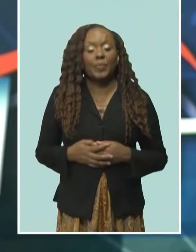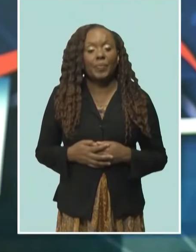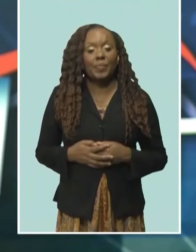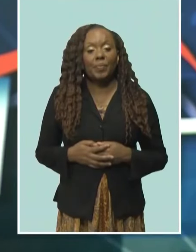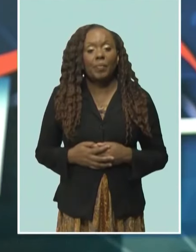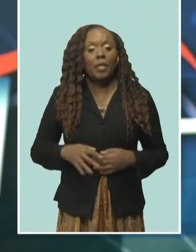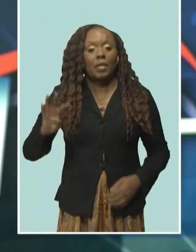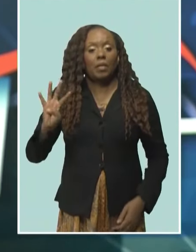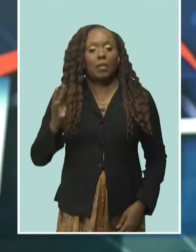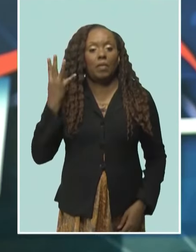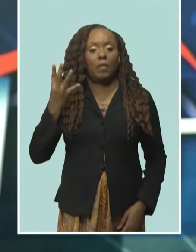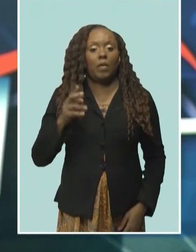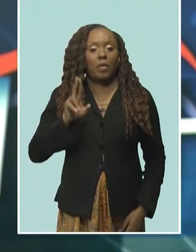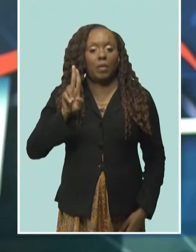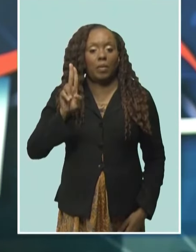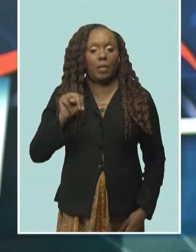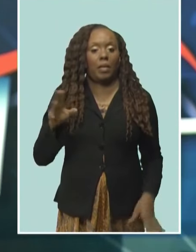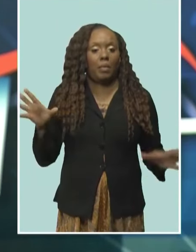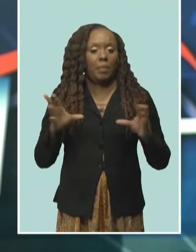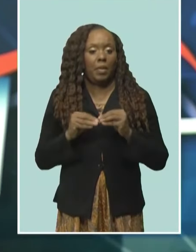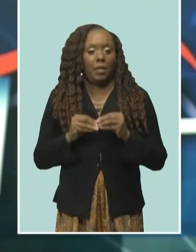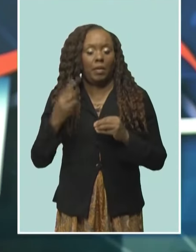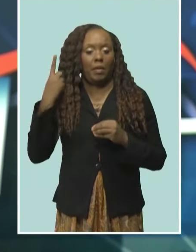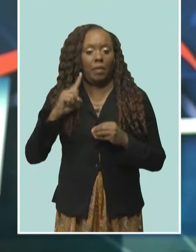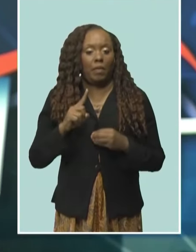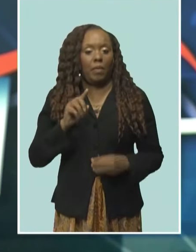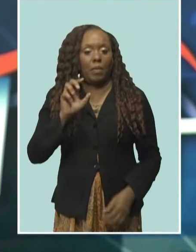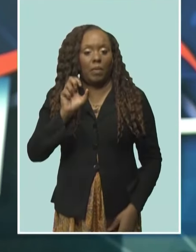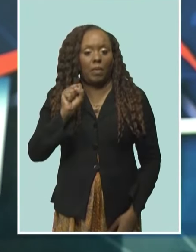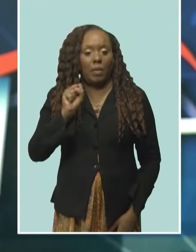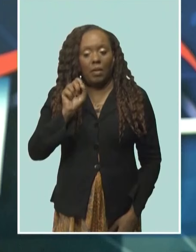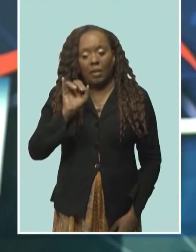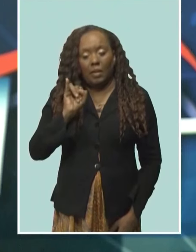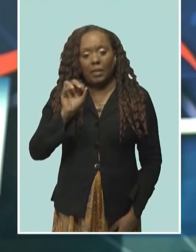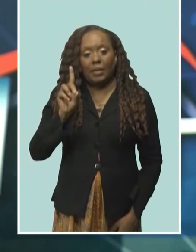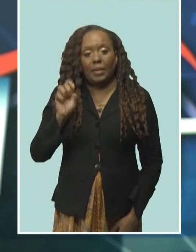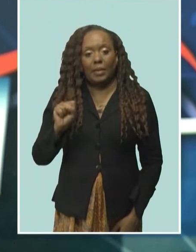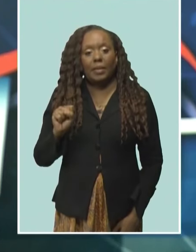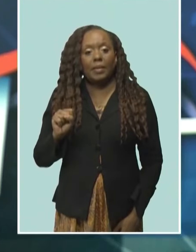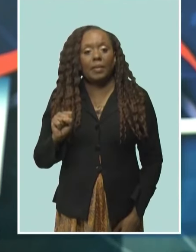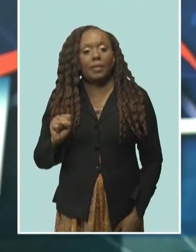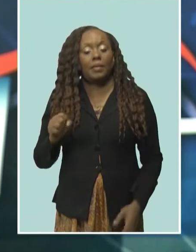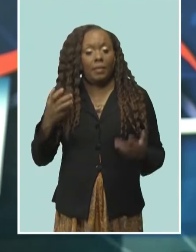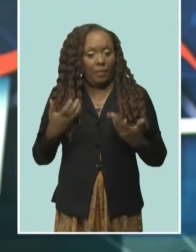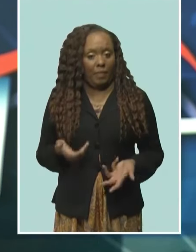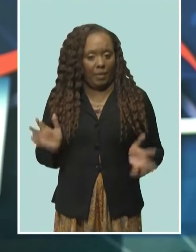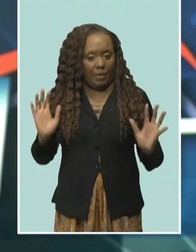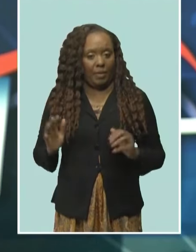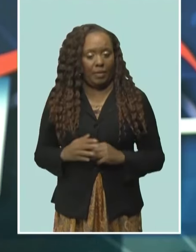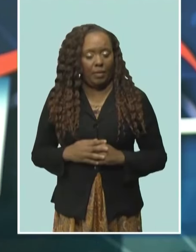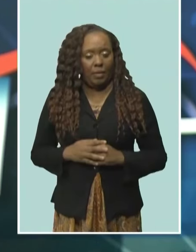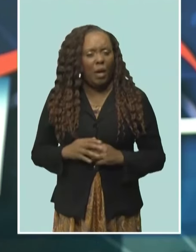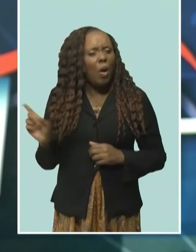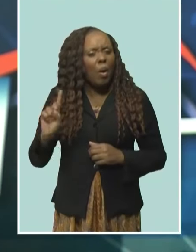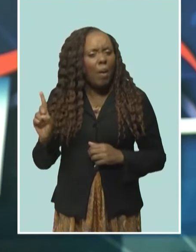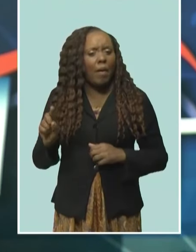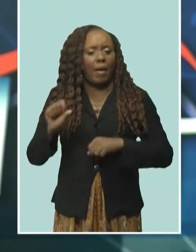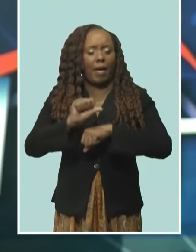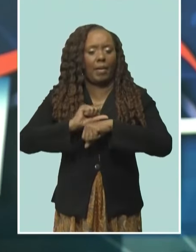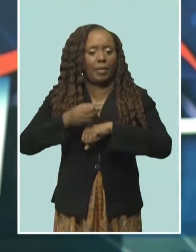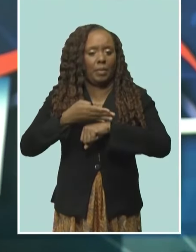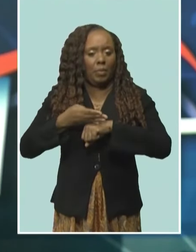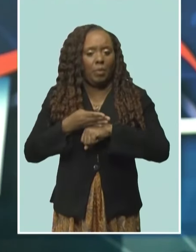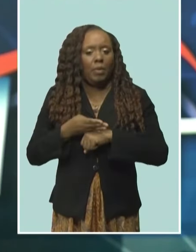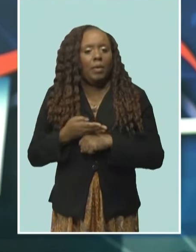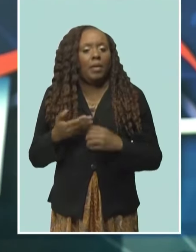The fourth United Nations Conference on Smile Island Developing States wrapped up in Antigua and Barbuda with unanimous support for a bold